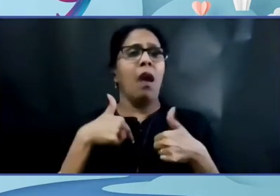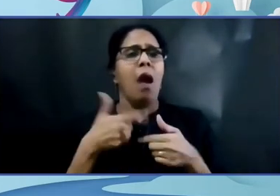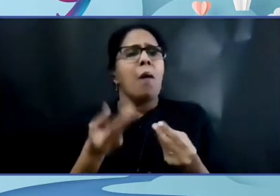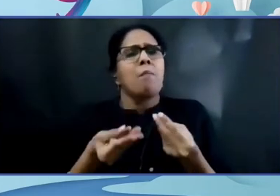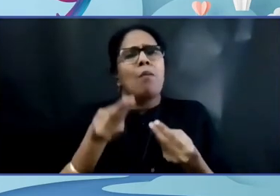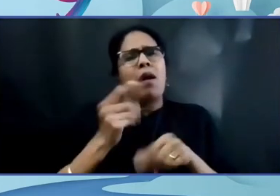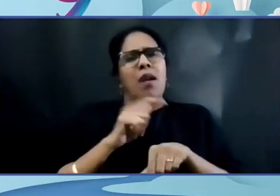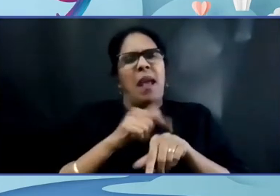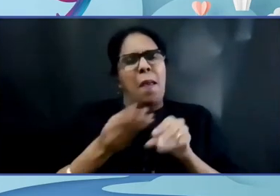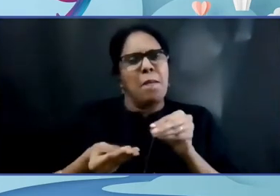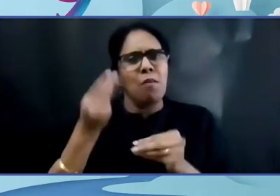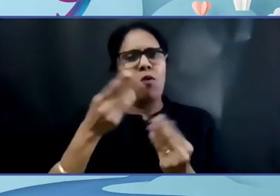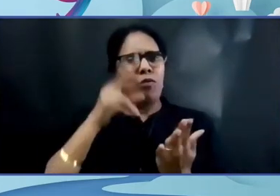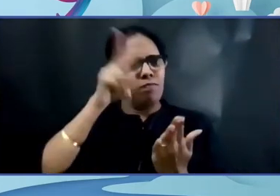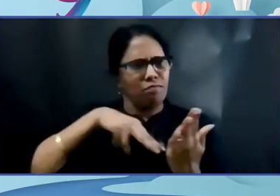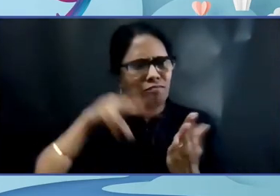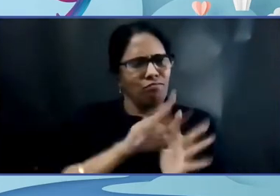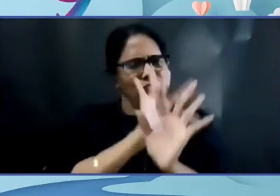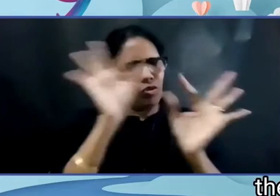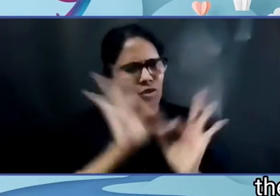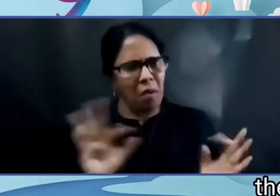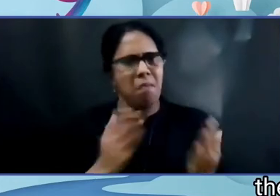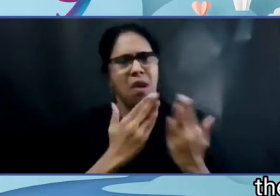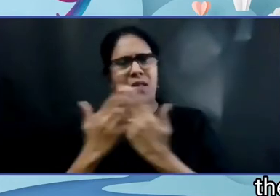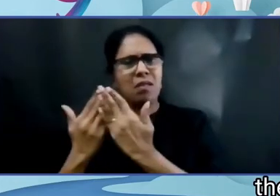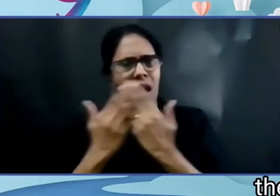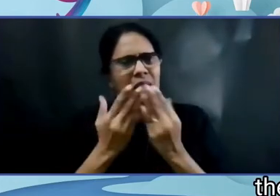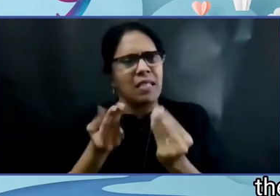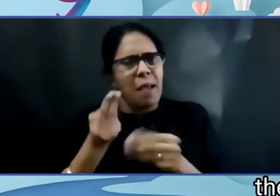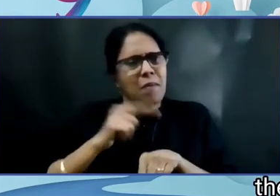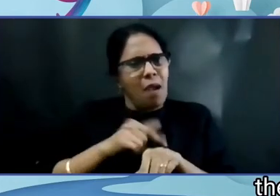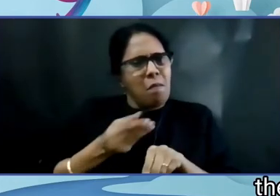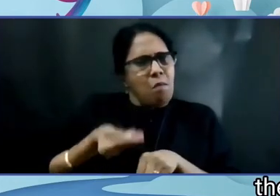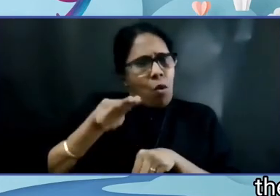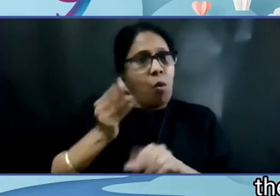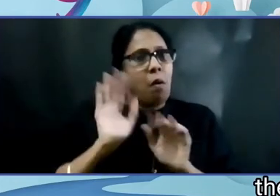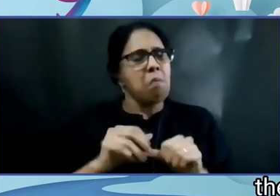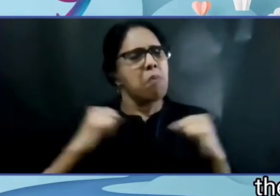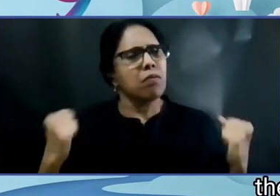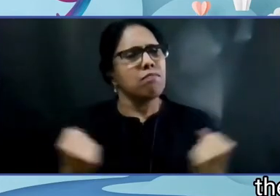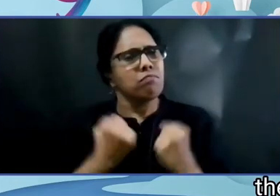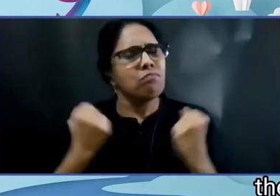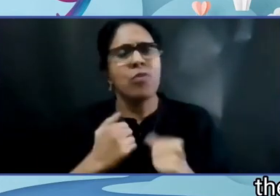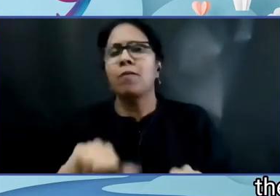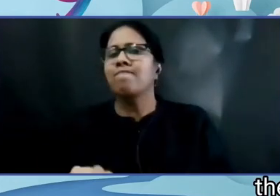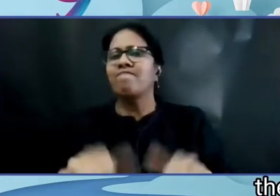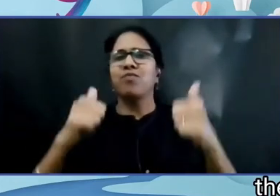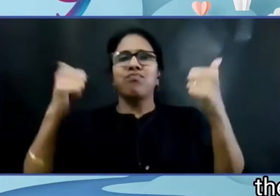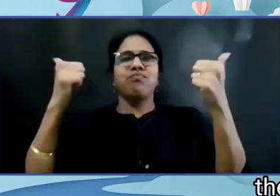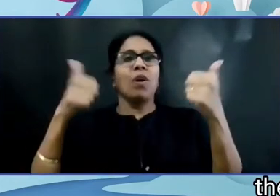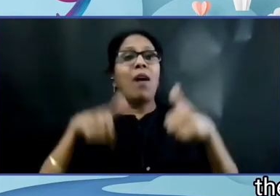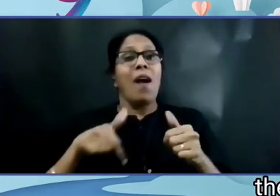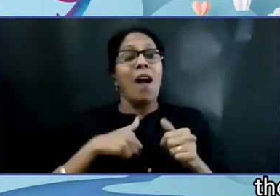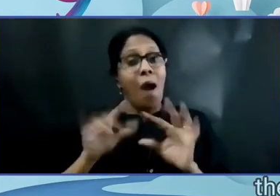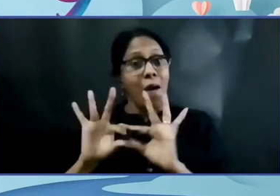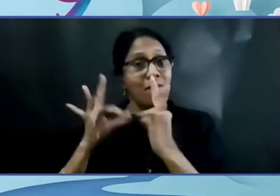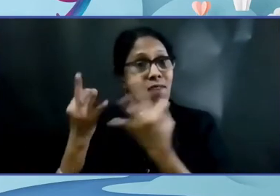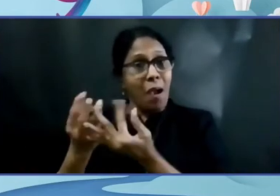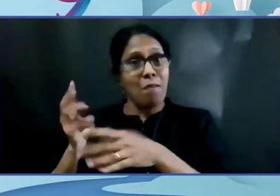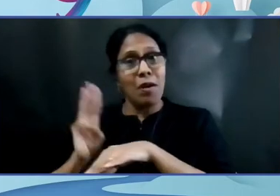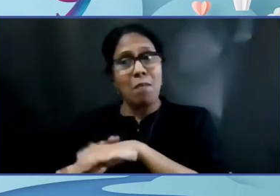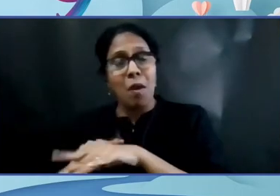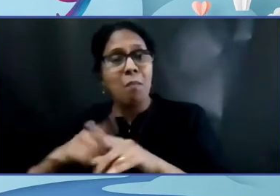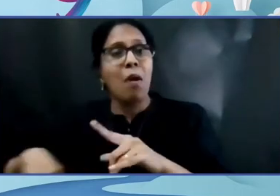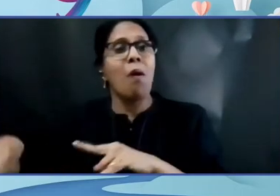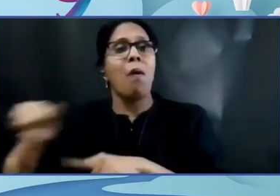to prepare for exams. The hard work pays off. My family members are very good and